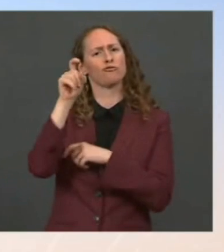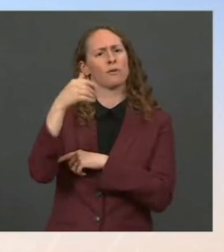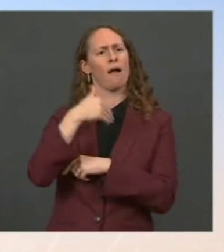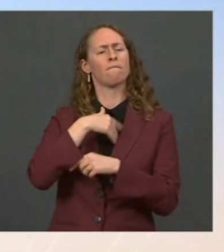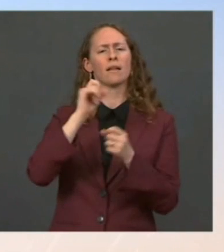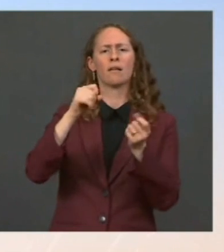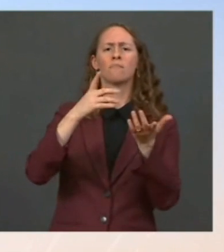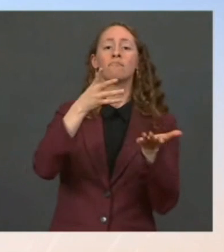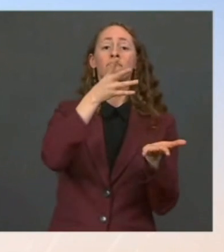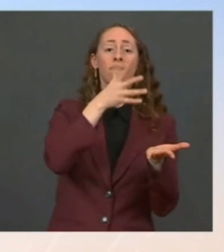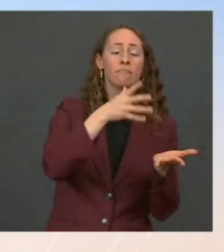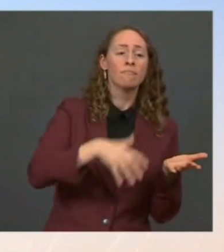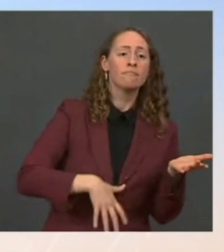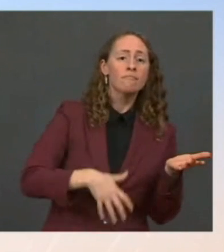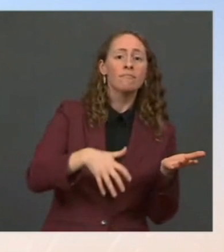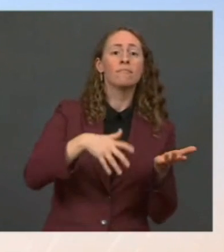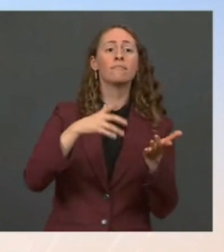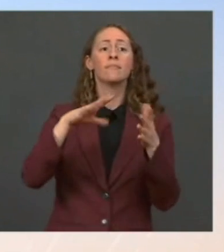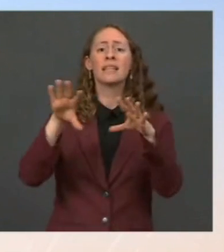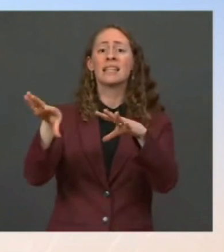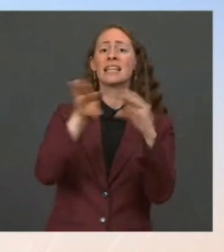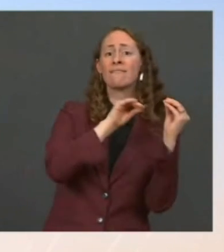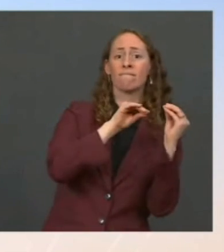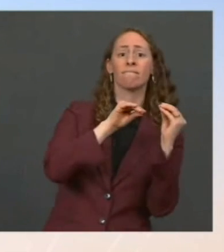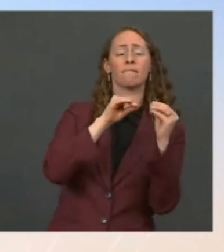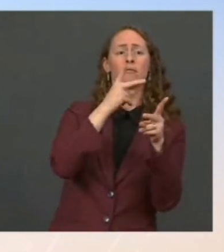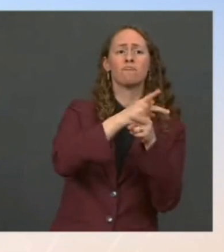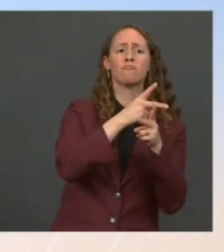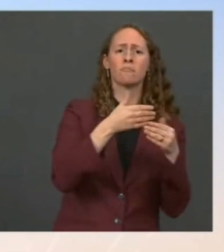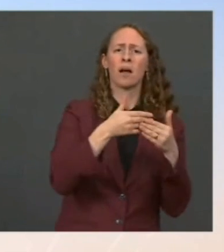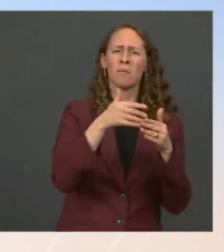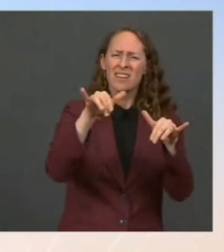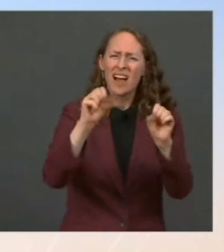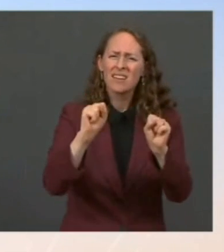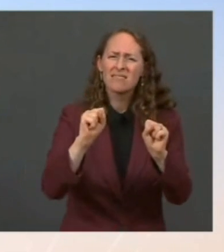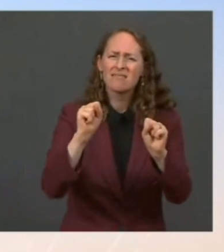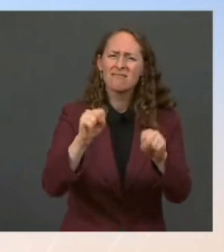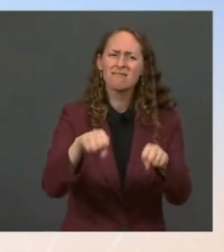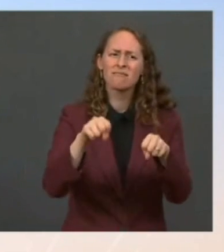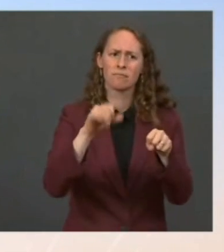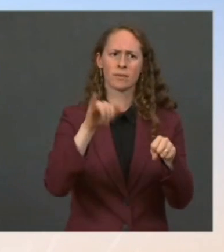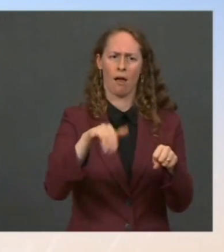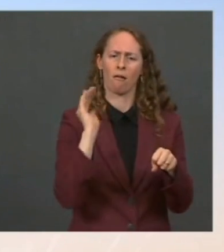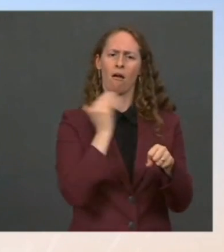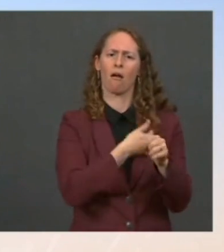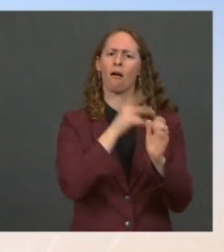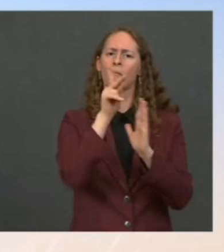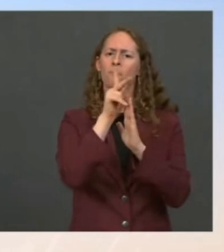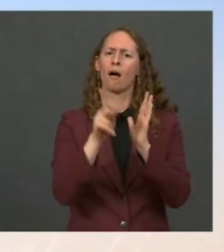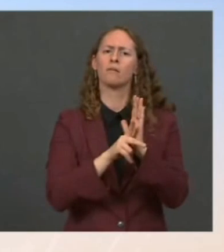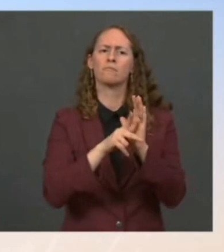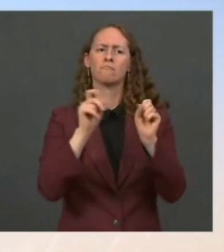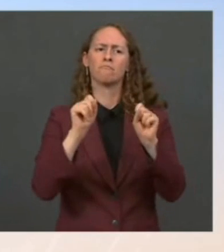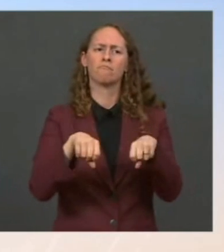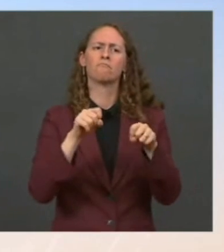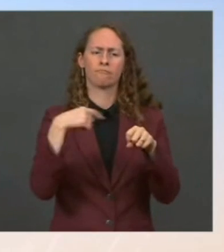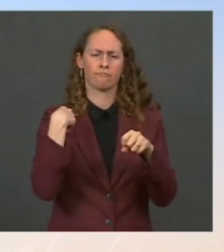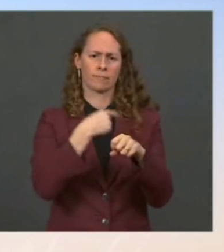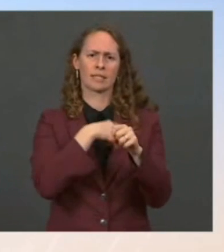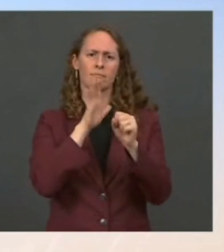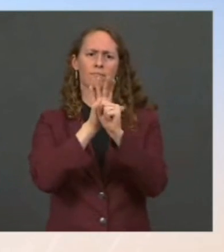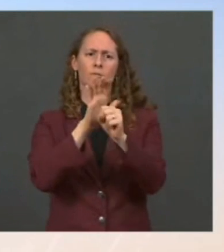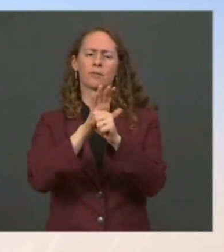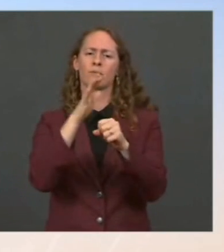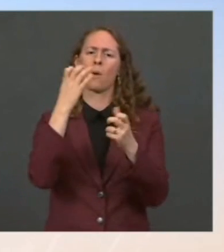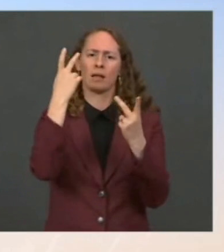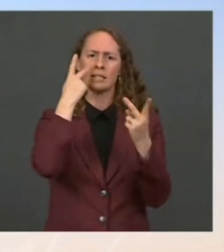and the answer is absolutely yes. In our view, that is the policy of this administration. That is what we're pressing to make law so it's a